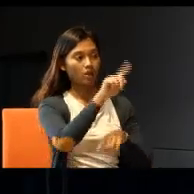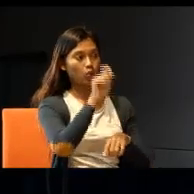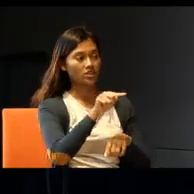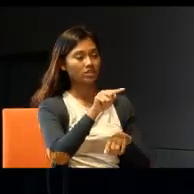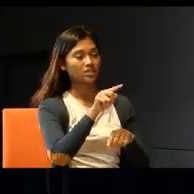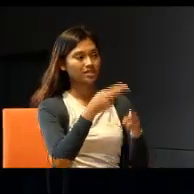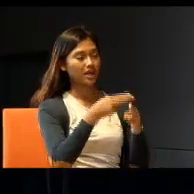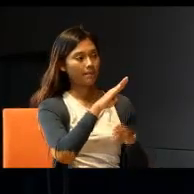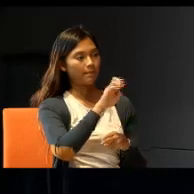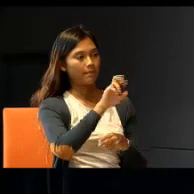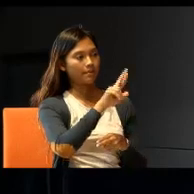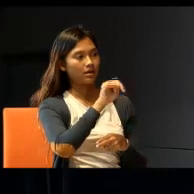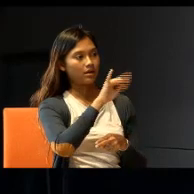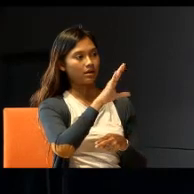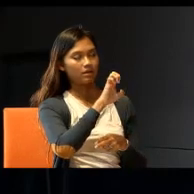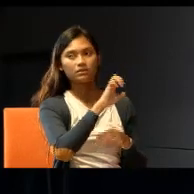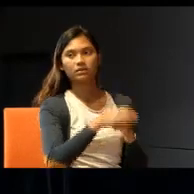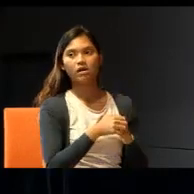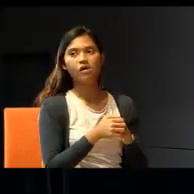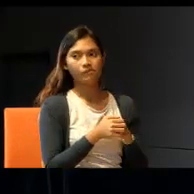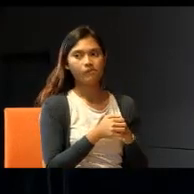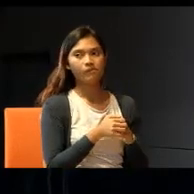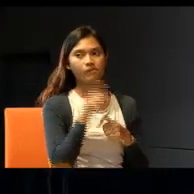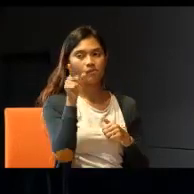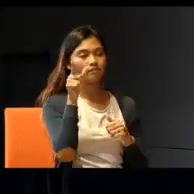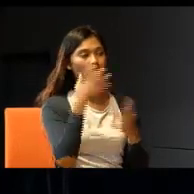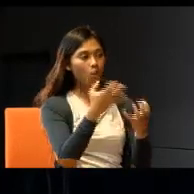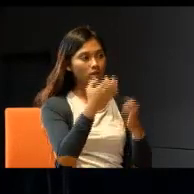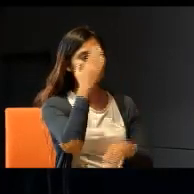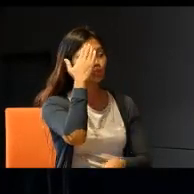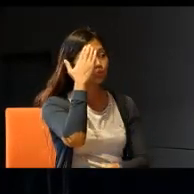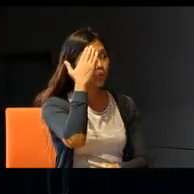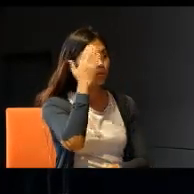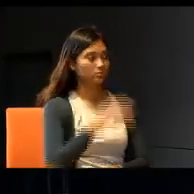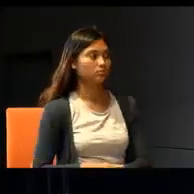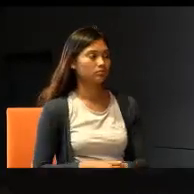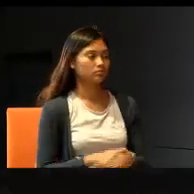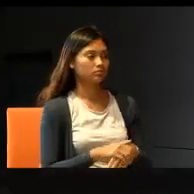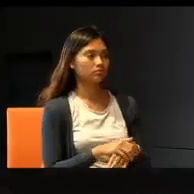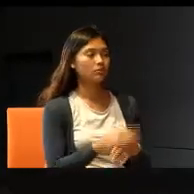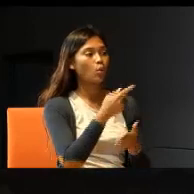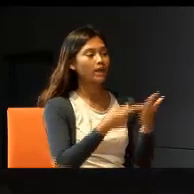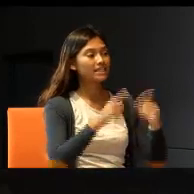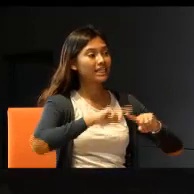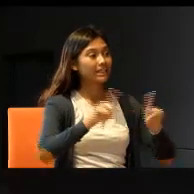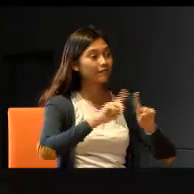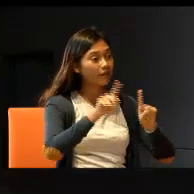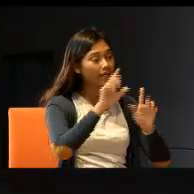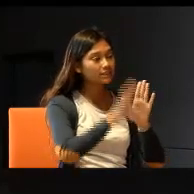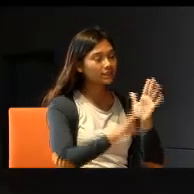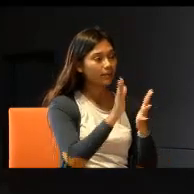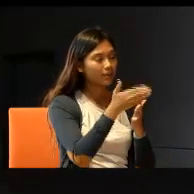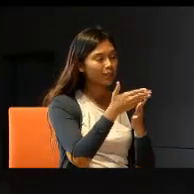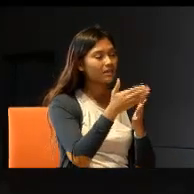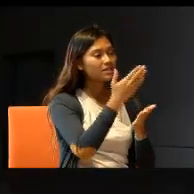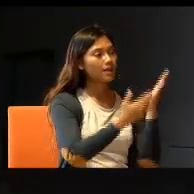Bernice, and I'm going to paraphrase this slightly. So, she wants to know, what is, what is the difference between, someone